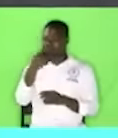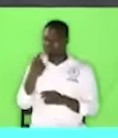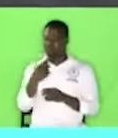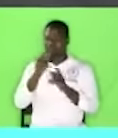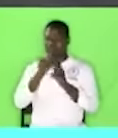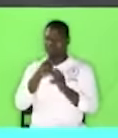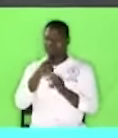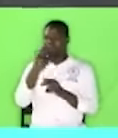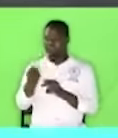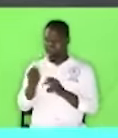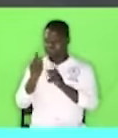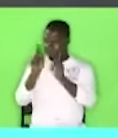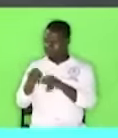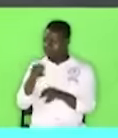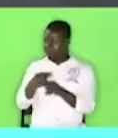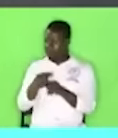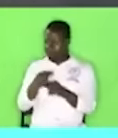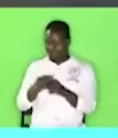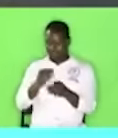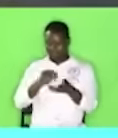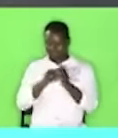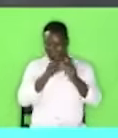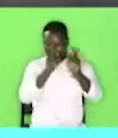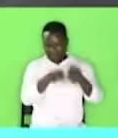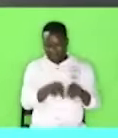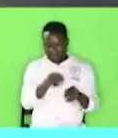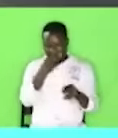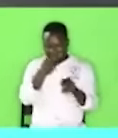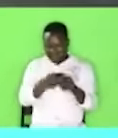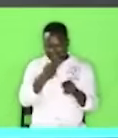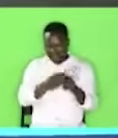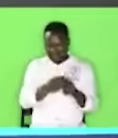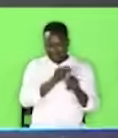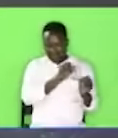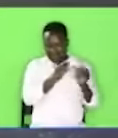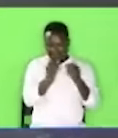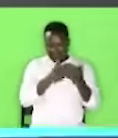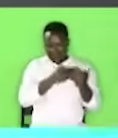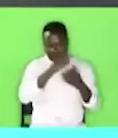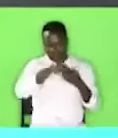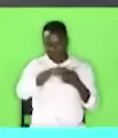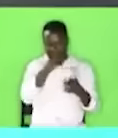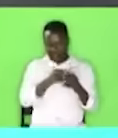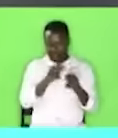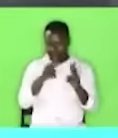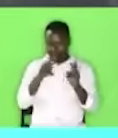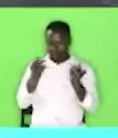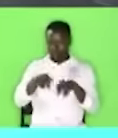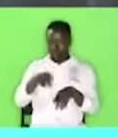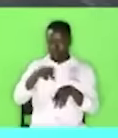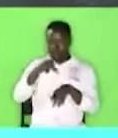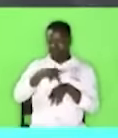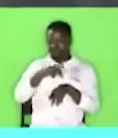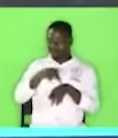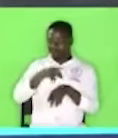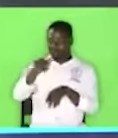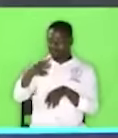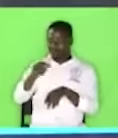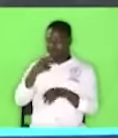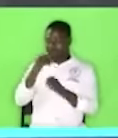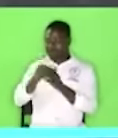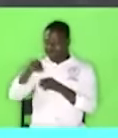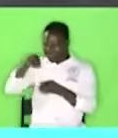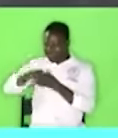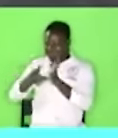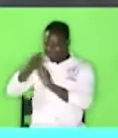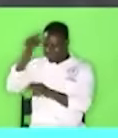person is is vested in his name so when they said in the name of Jesus Christ of Nazareth rise